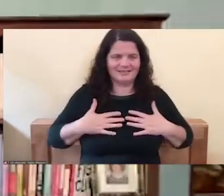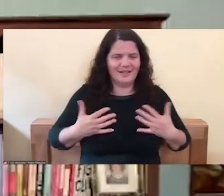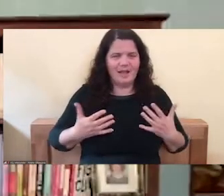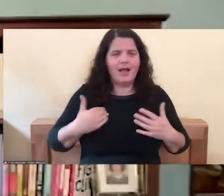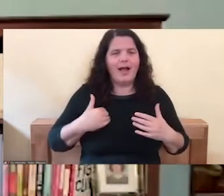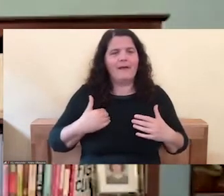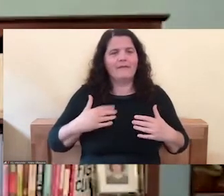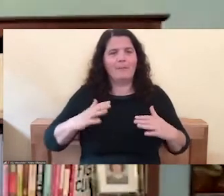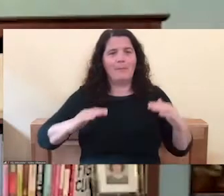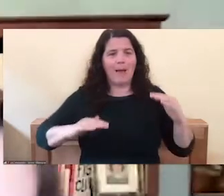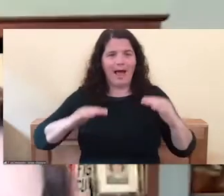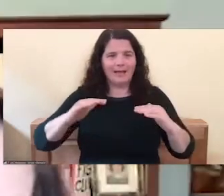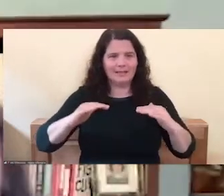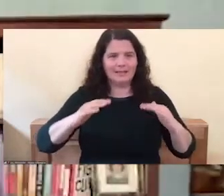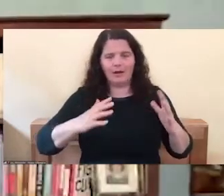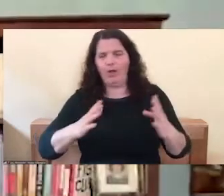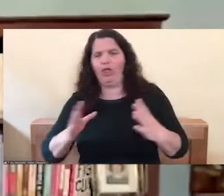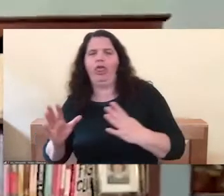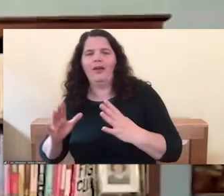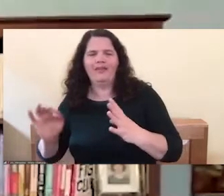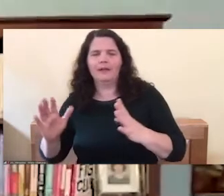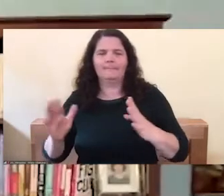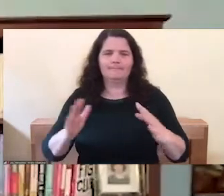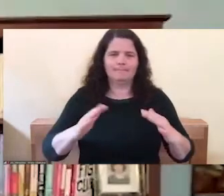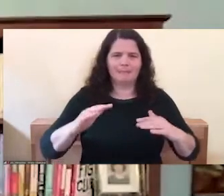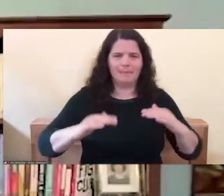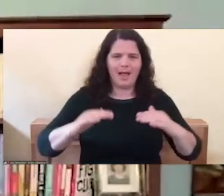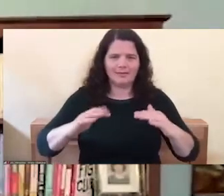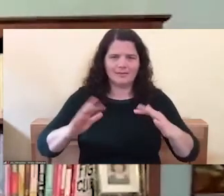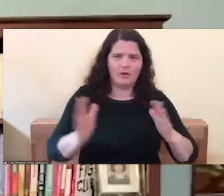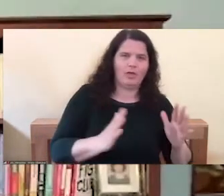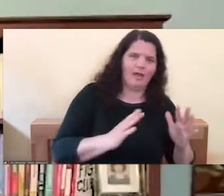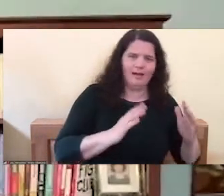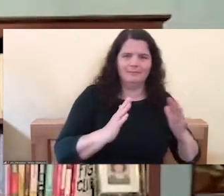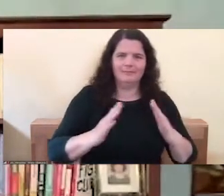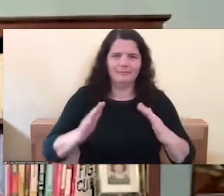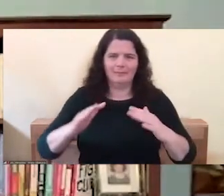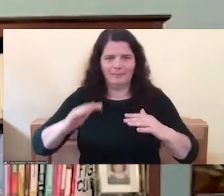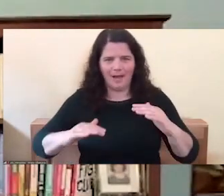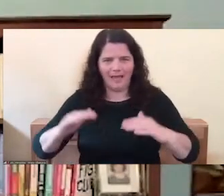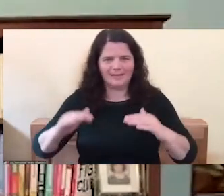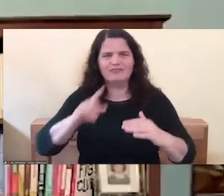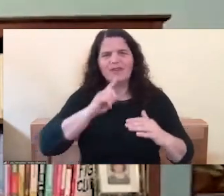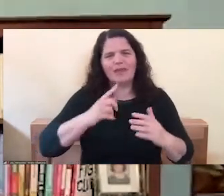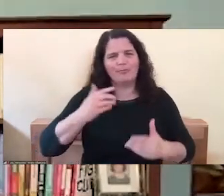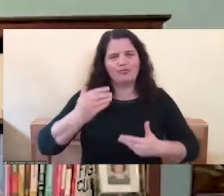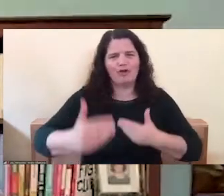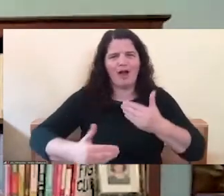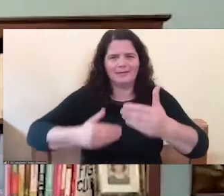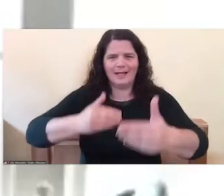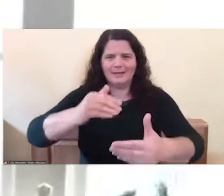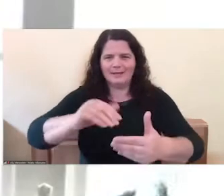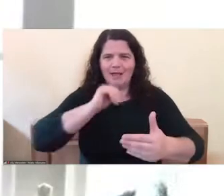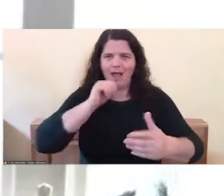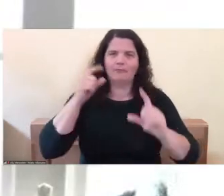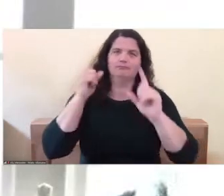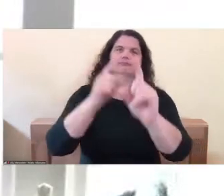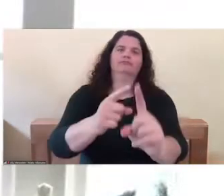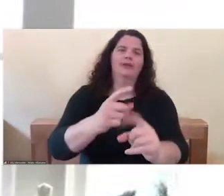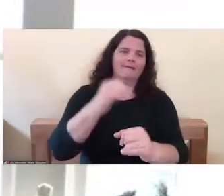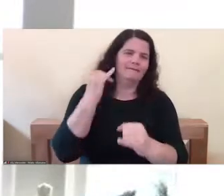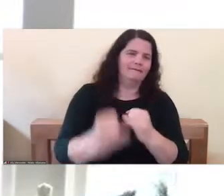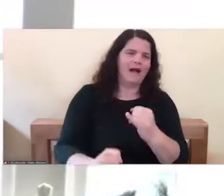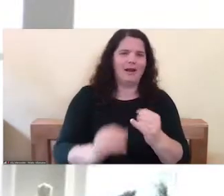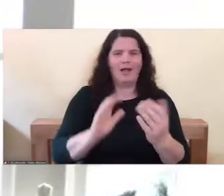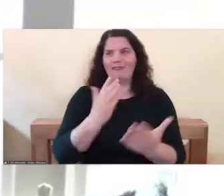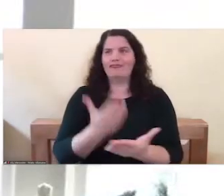refine balance, you get off balance, and you refine balance is more of a process as opposed to a linear destination. Right. But I can